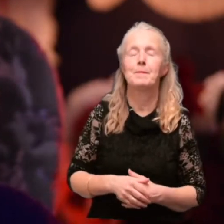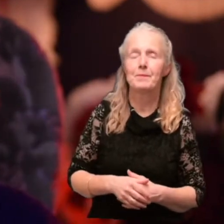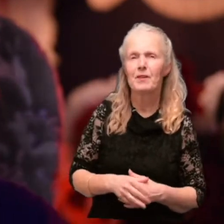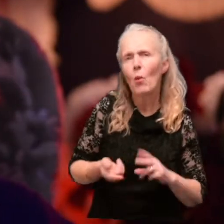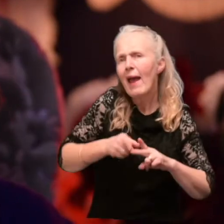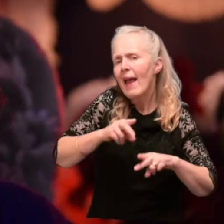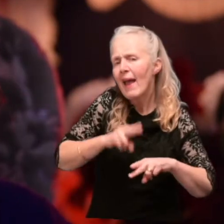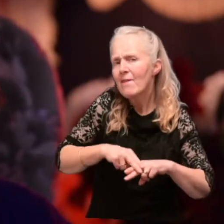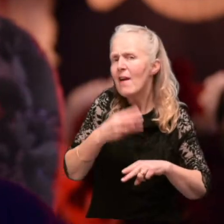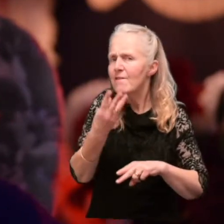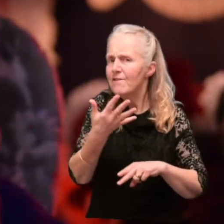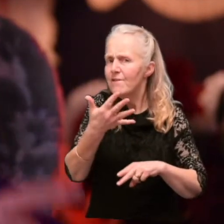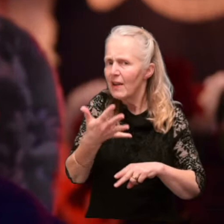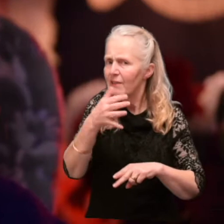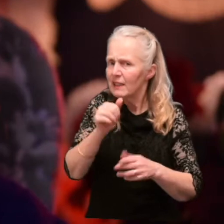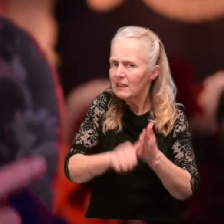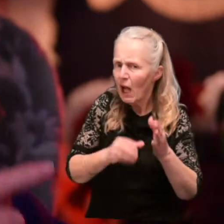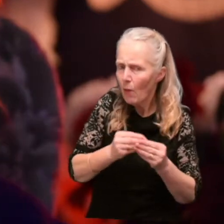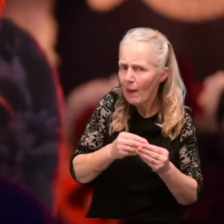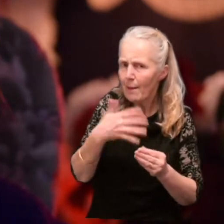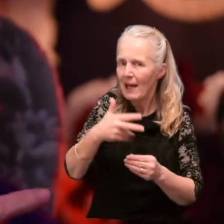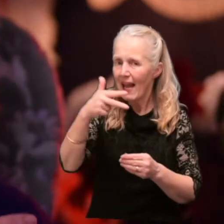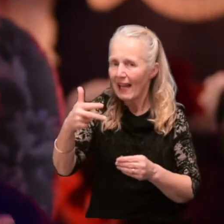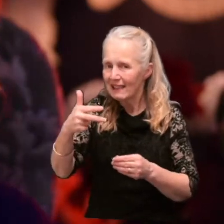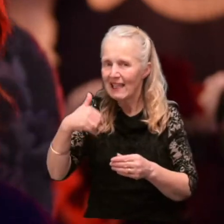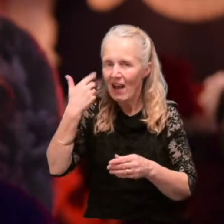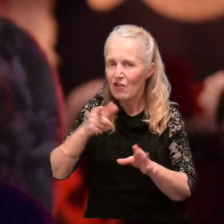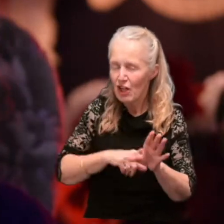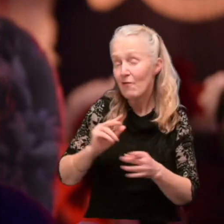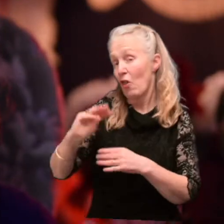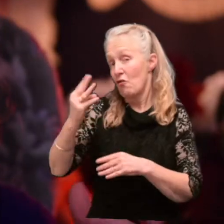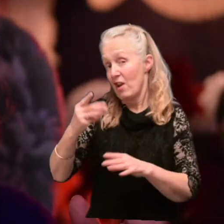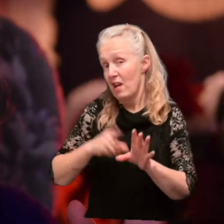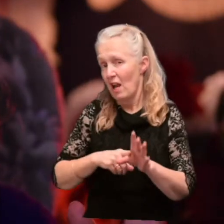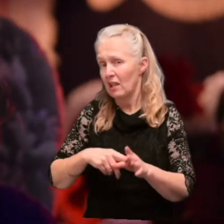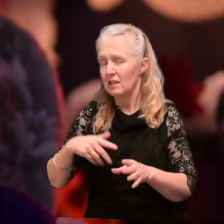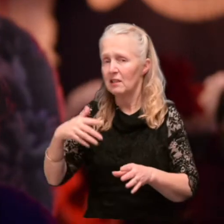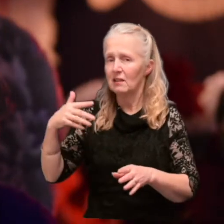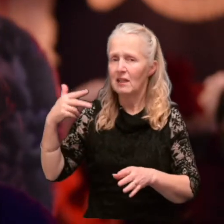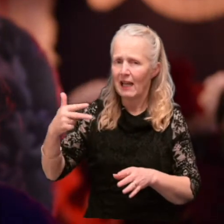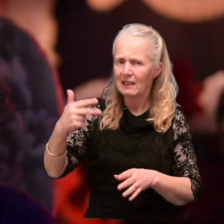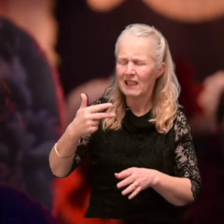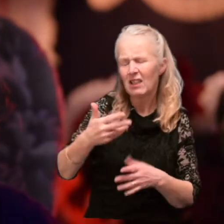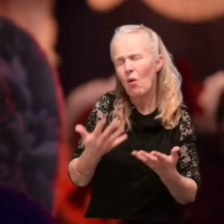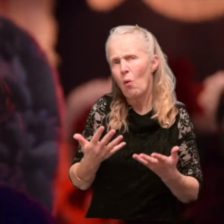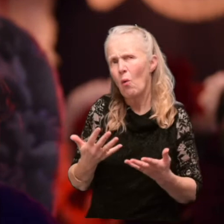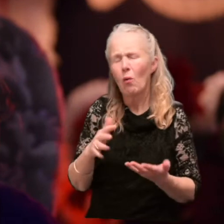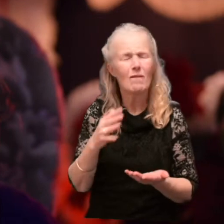were 50 in the pack to start with, she'd taken eight out each year for three years. Or was it four?